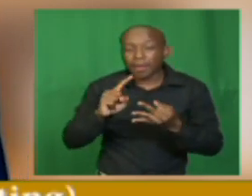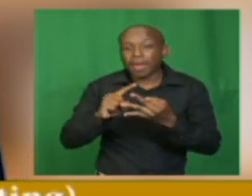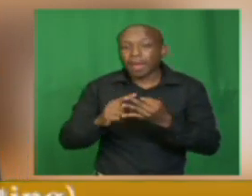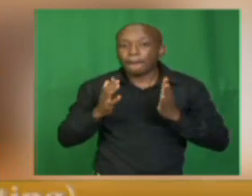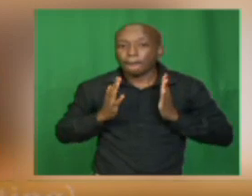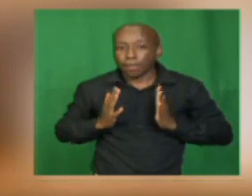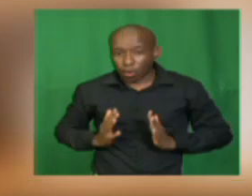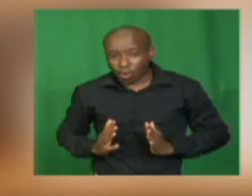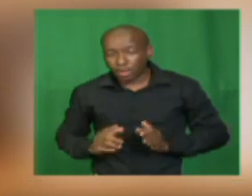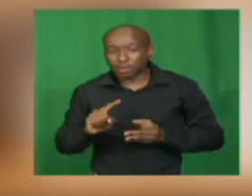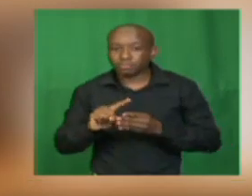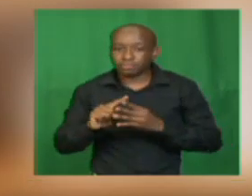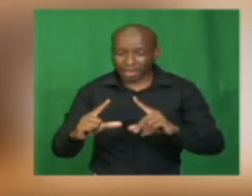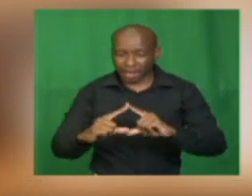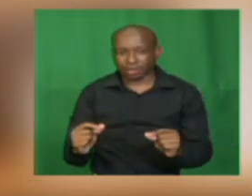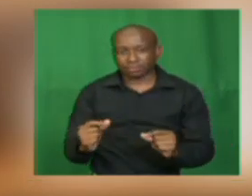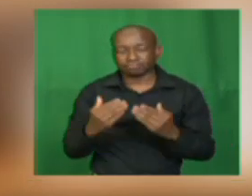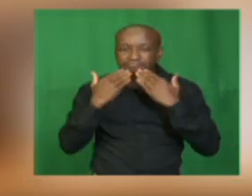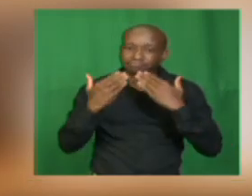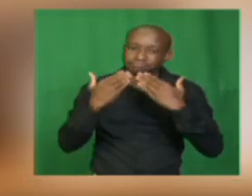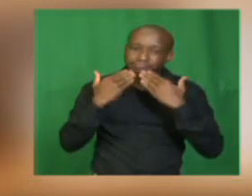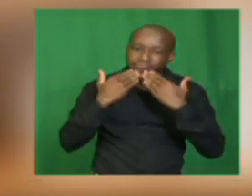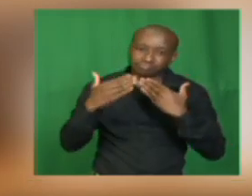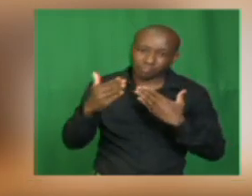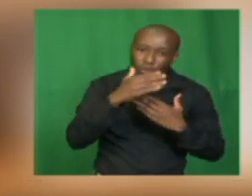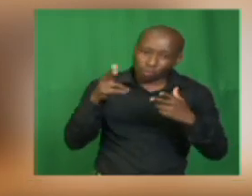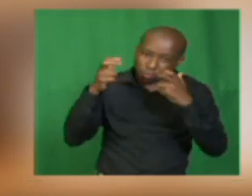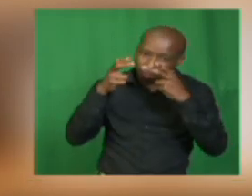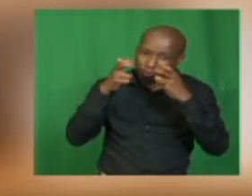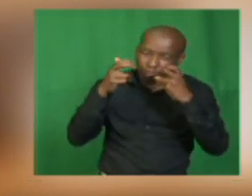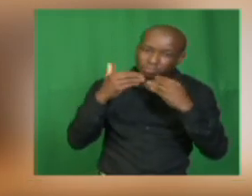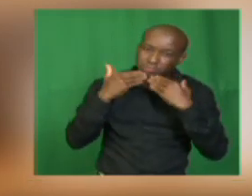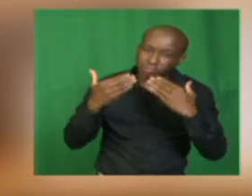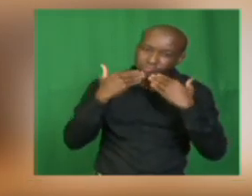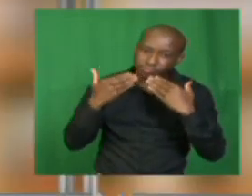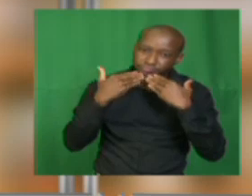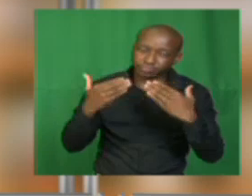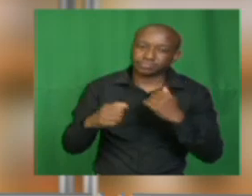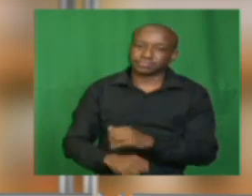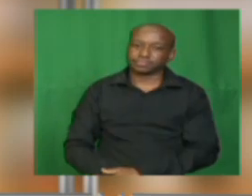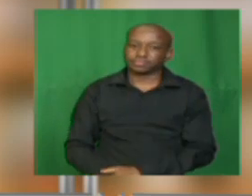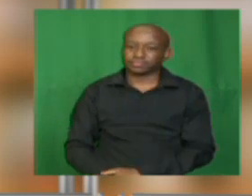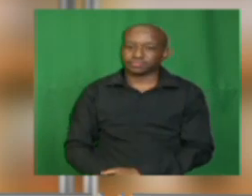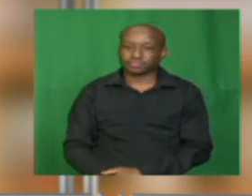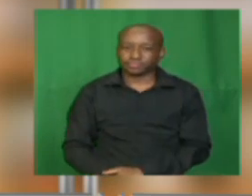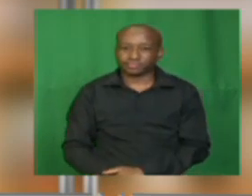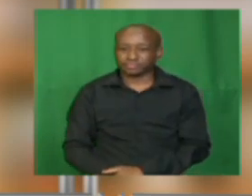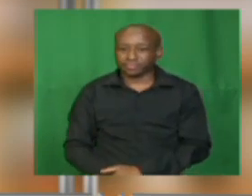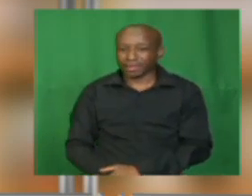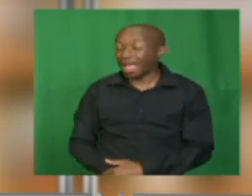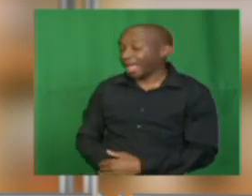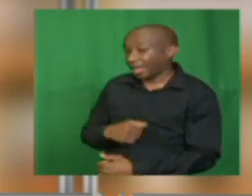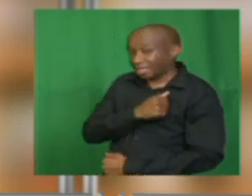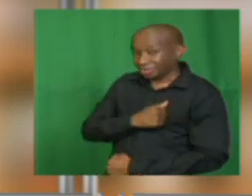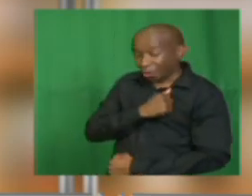thank you for viewing thank you so much um view i'm sorry